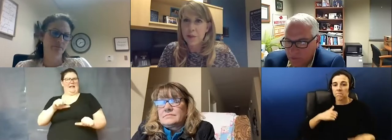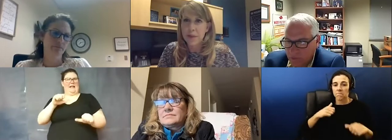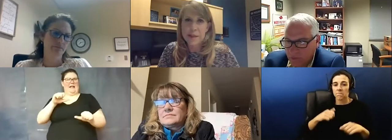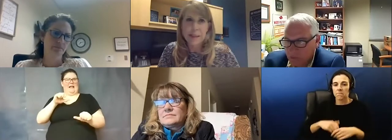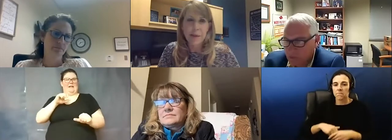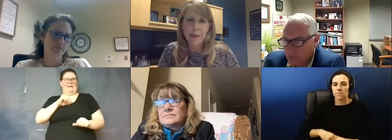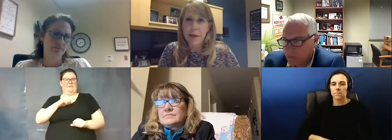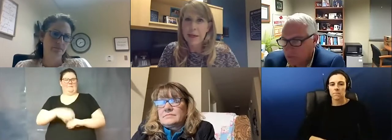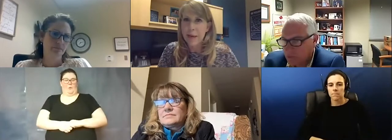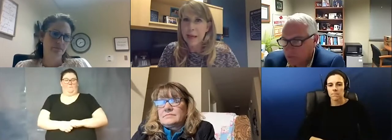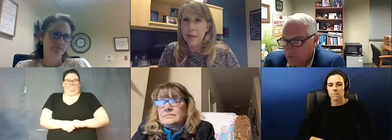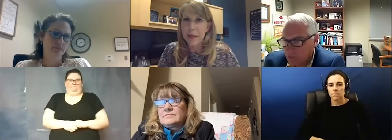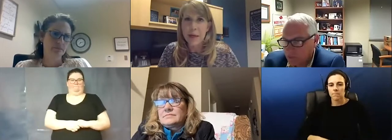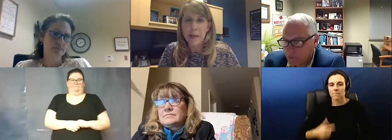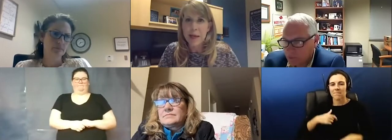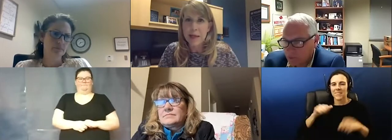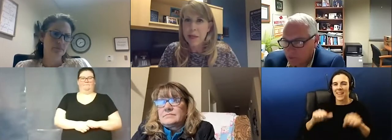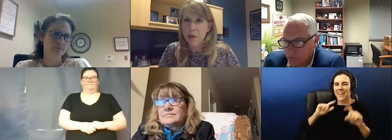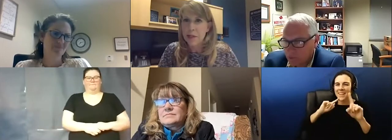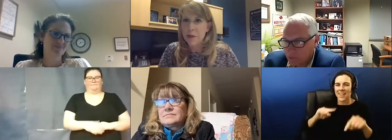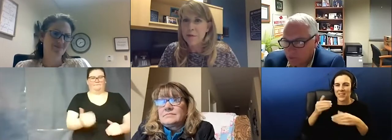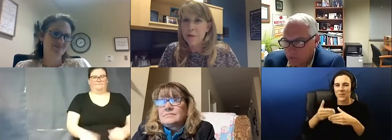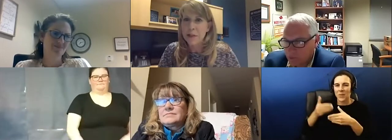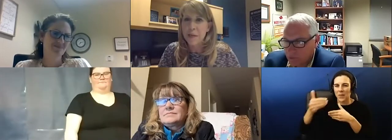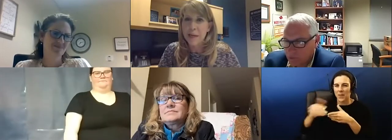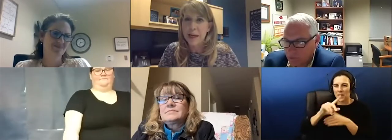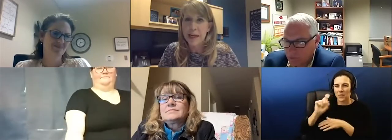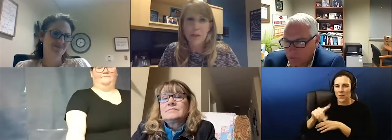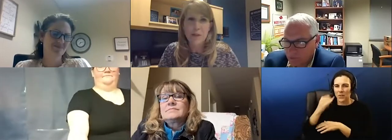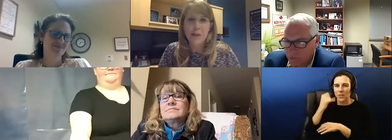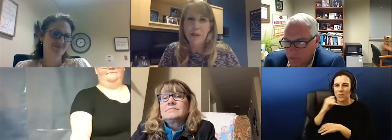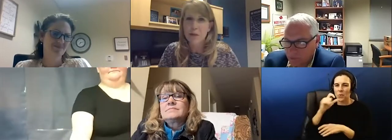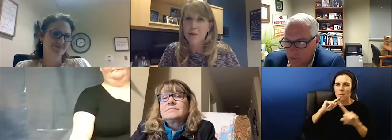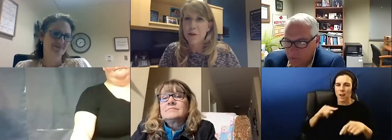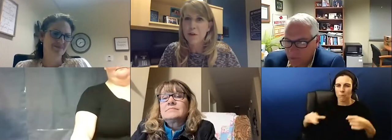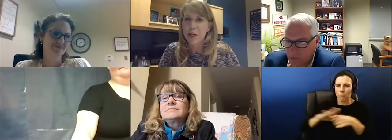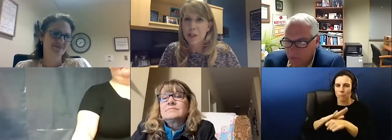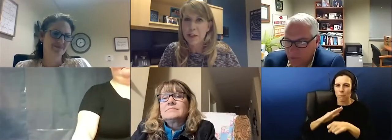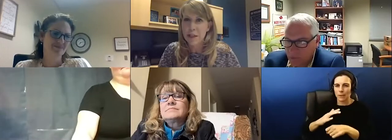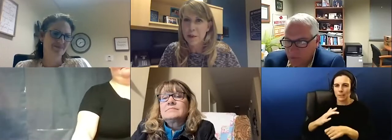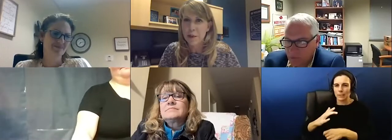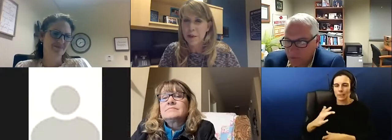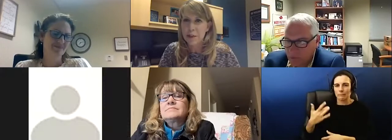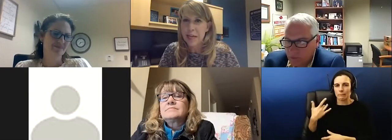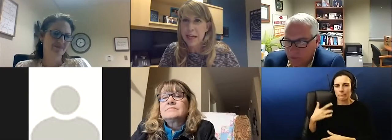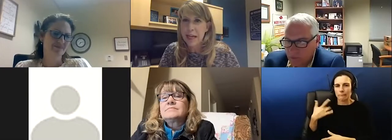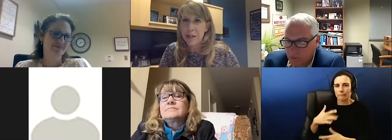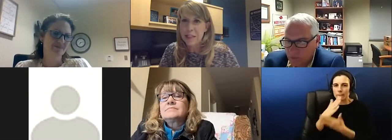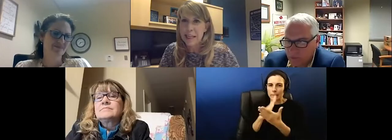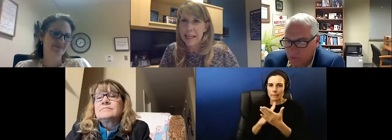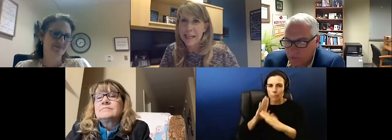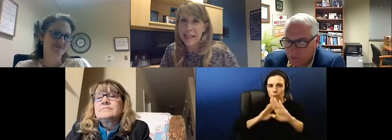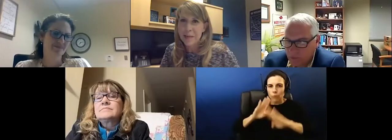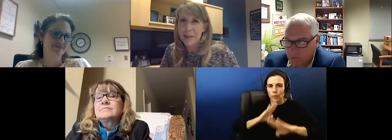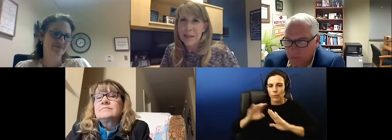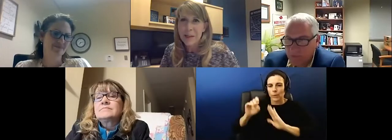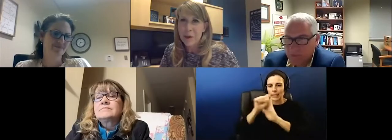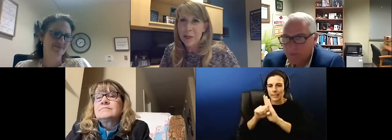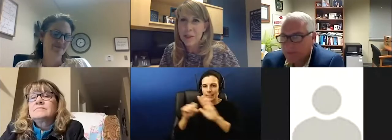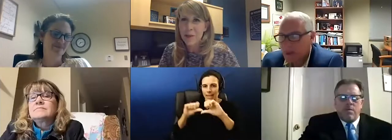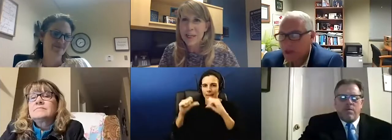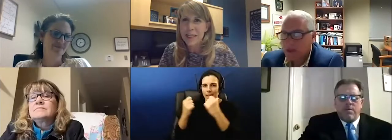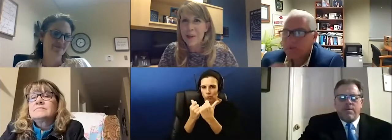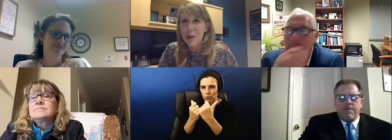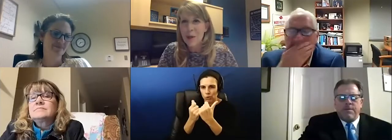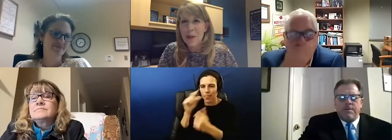ask dr presley to be ready to back me up in case i don't answer it fully but i do sense a little frustration with our state agency in it um the